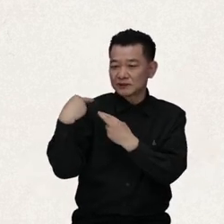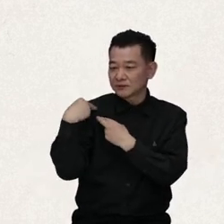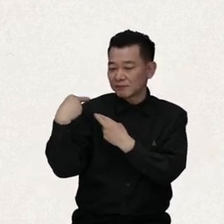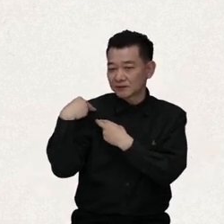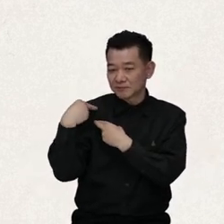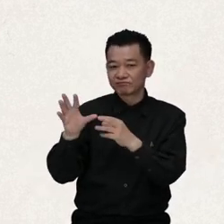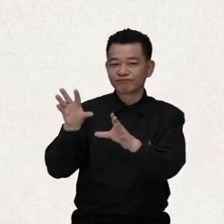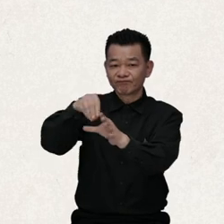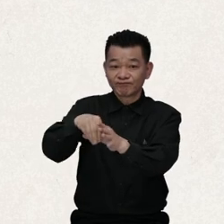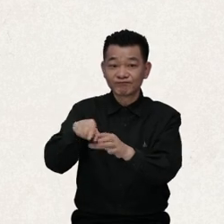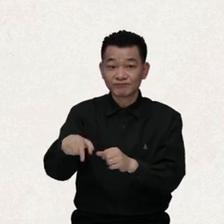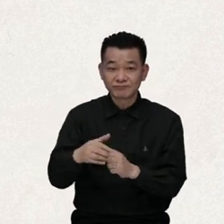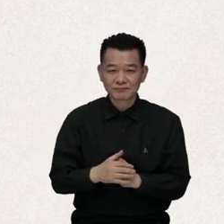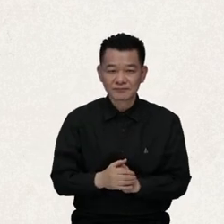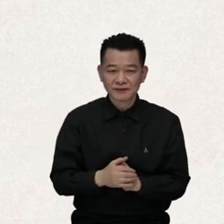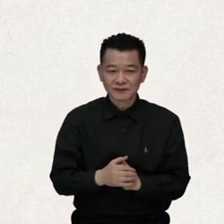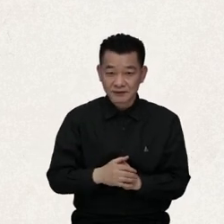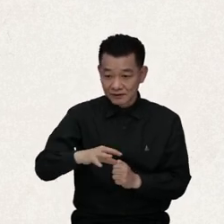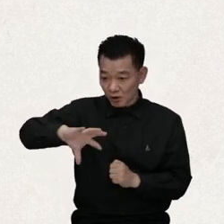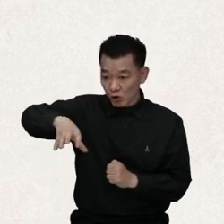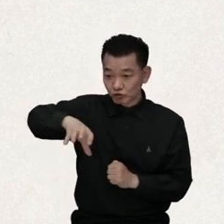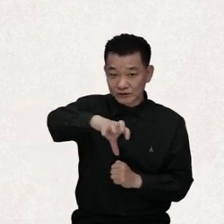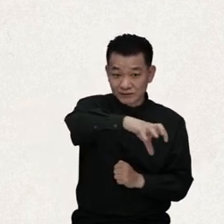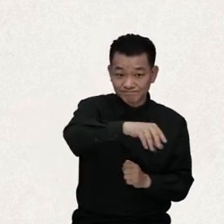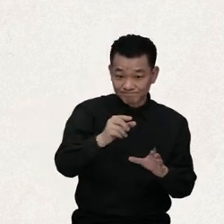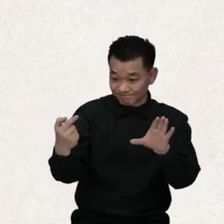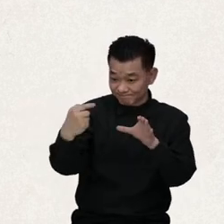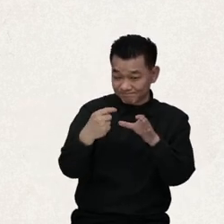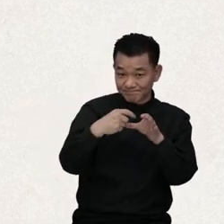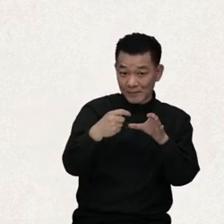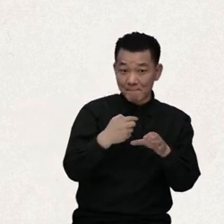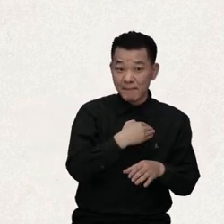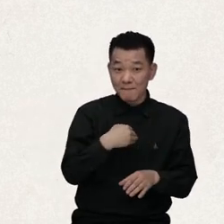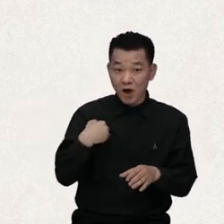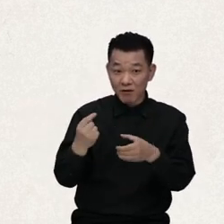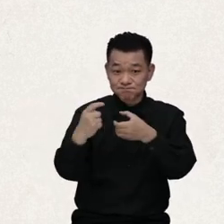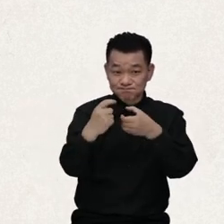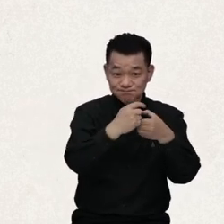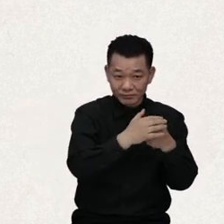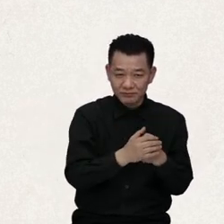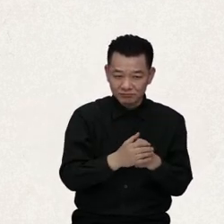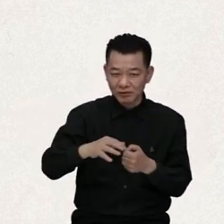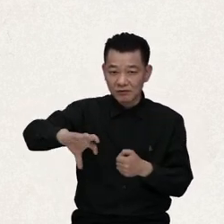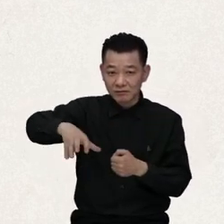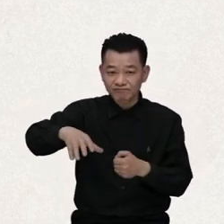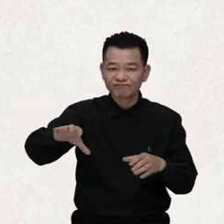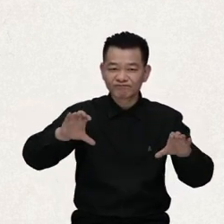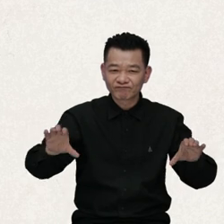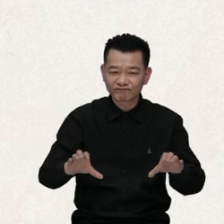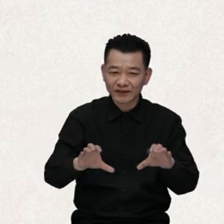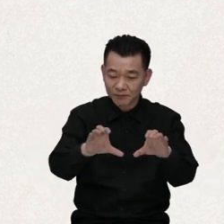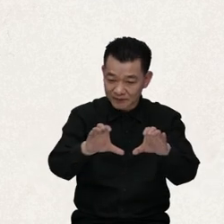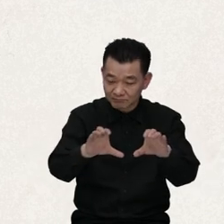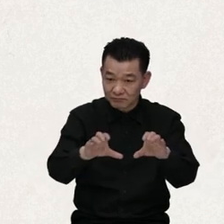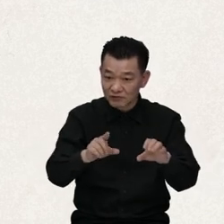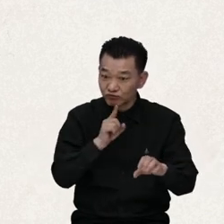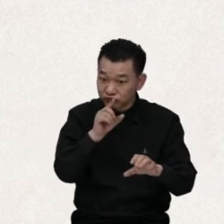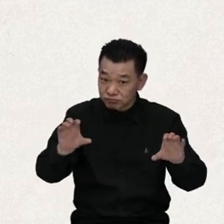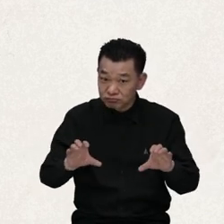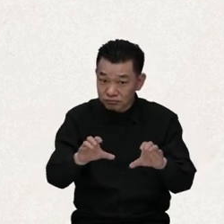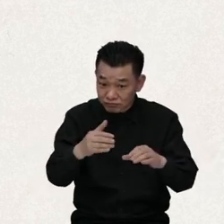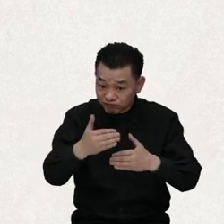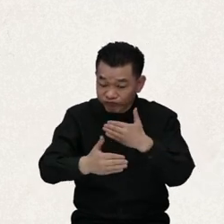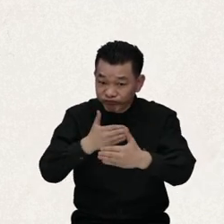CRPD. States parties of the Convention are required to participate in the fulfillment process of the Convention